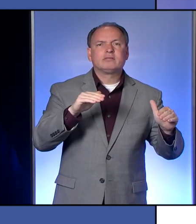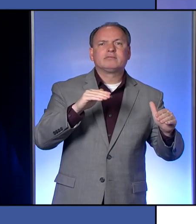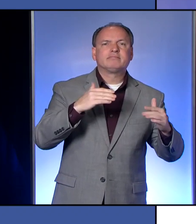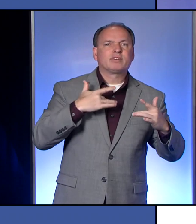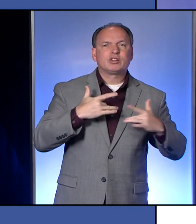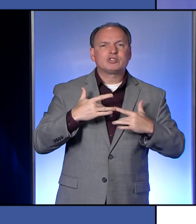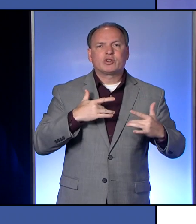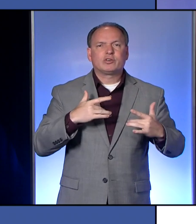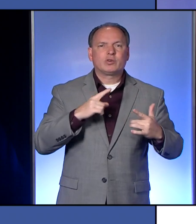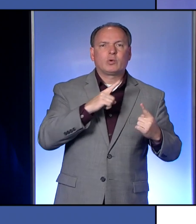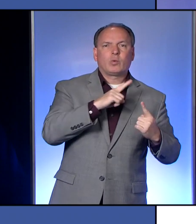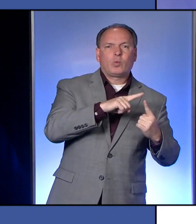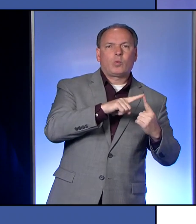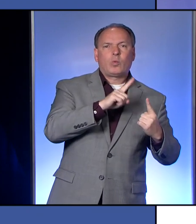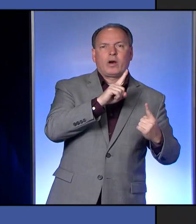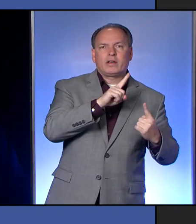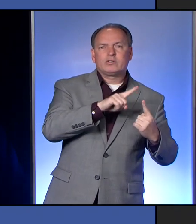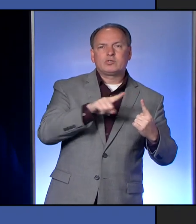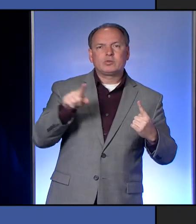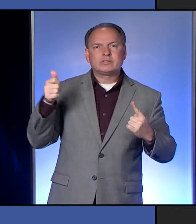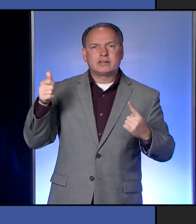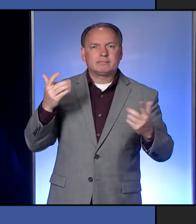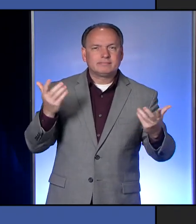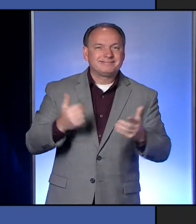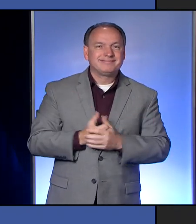Char, you want to go first? I'll take this first. Okay.